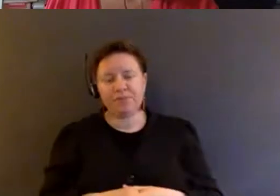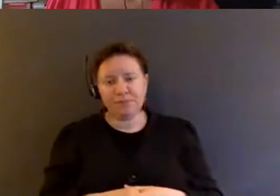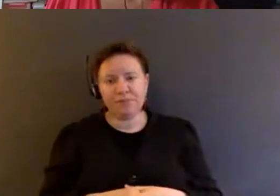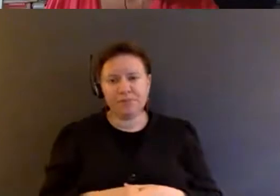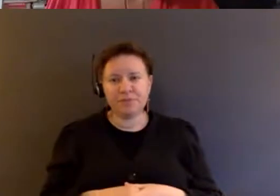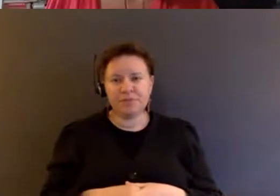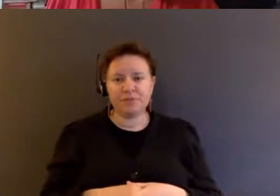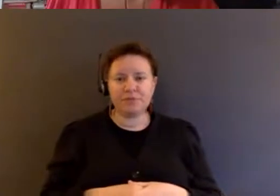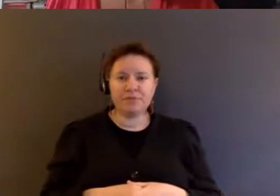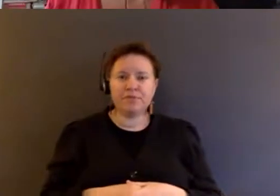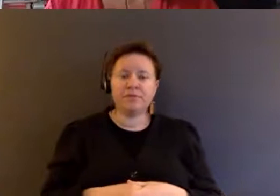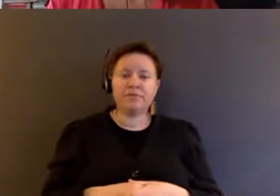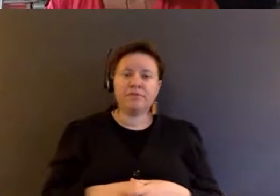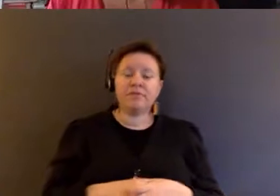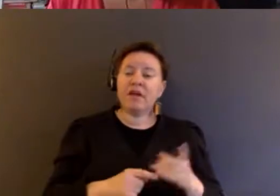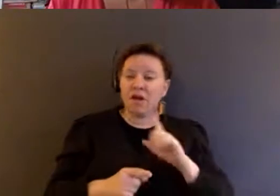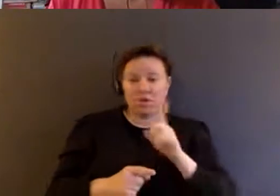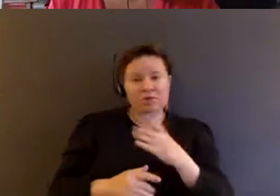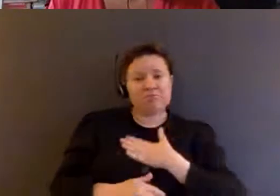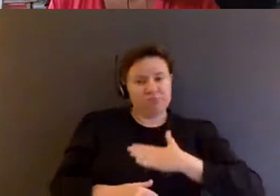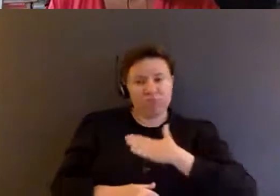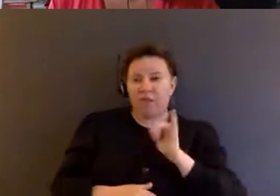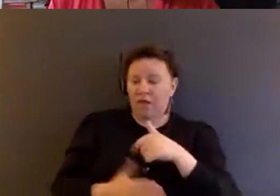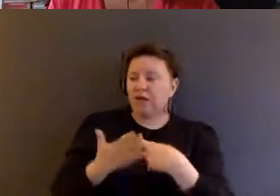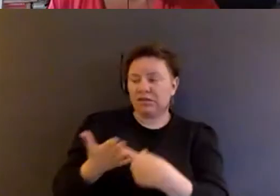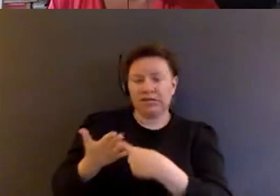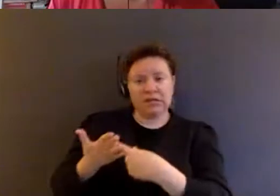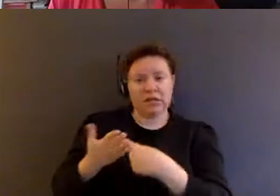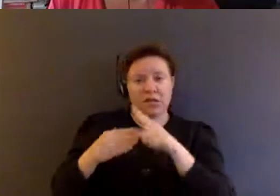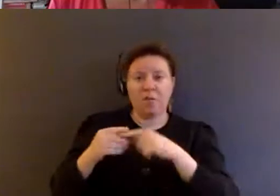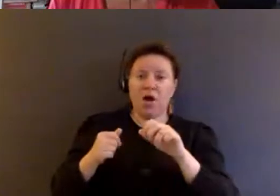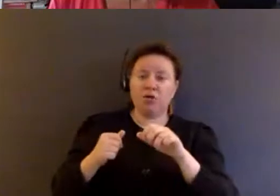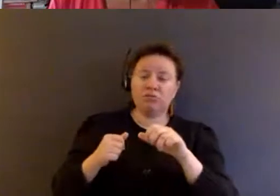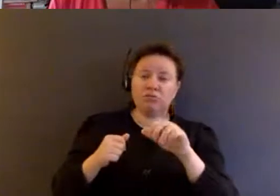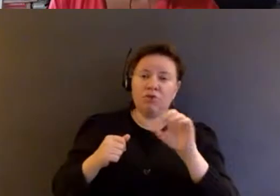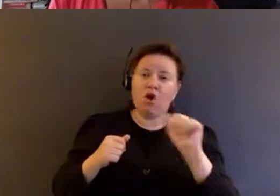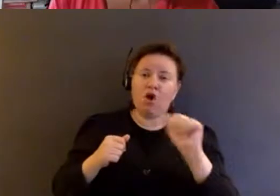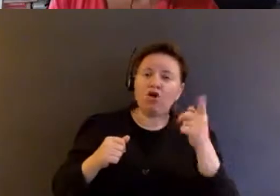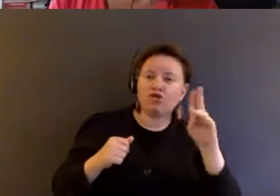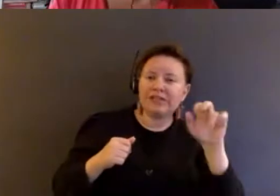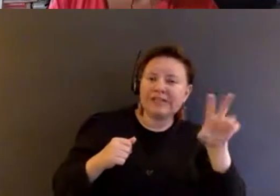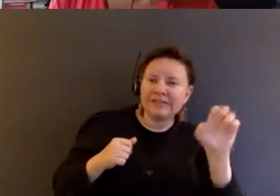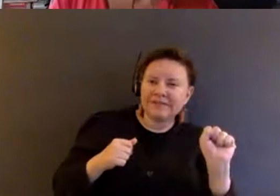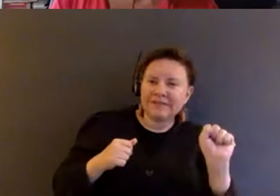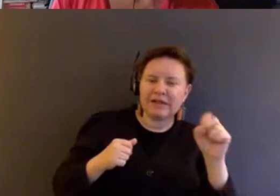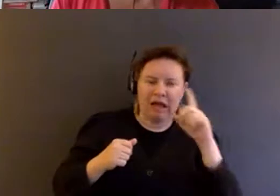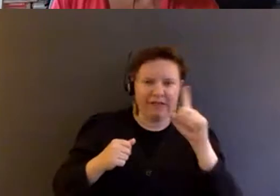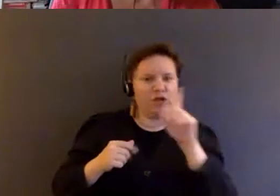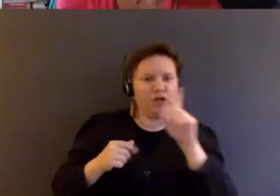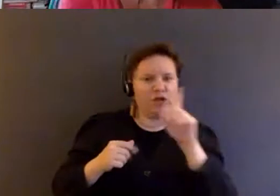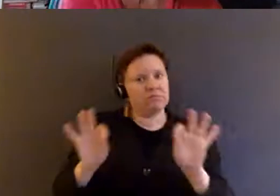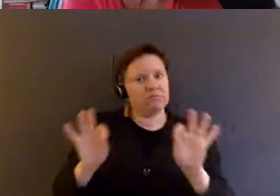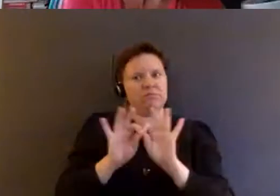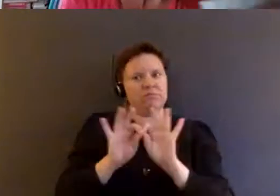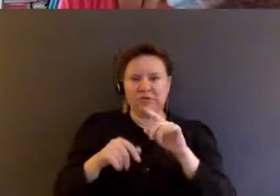I really appreciate that discussion about alternatives. I think it's so timely in this political moment as